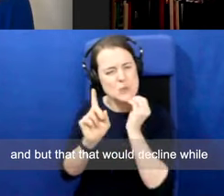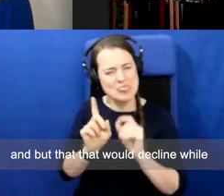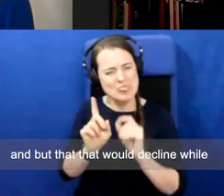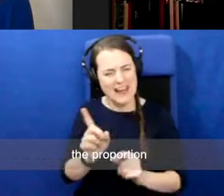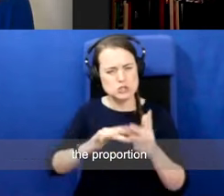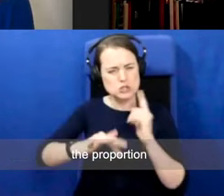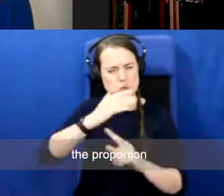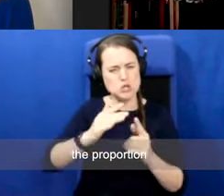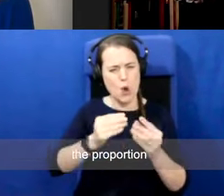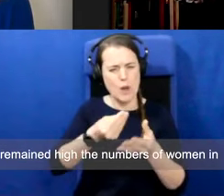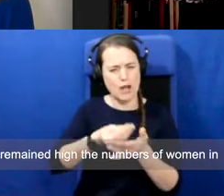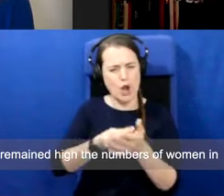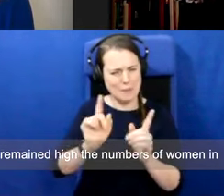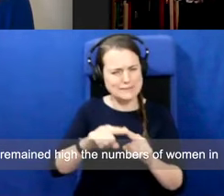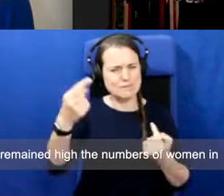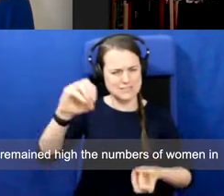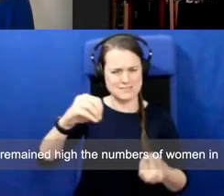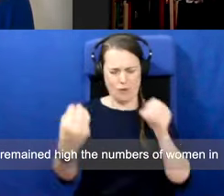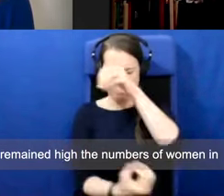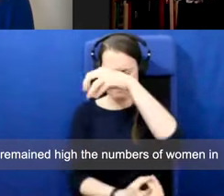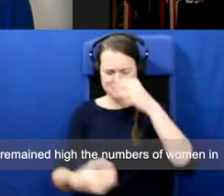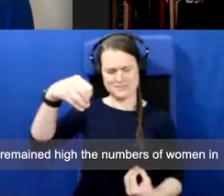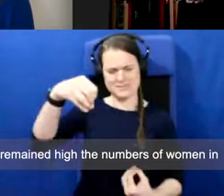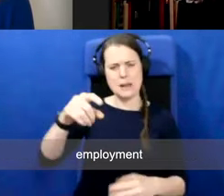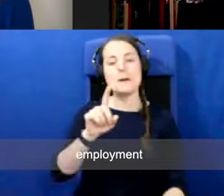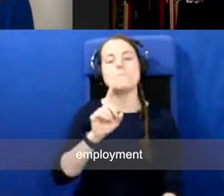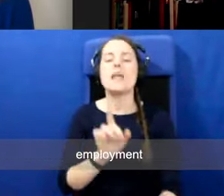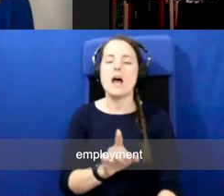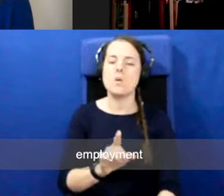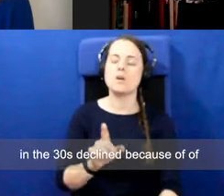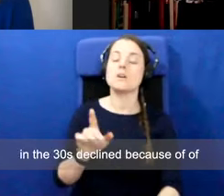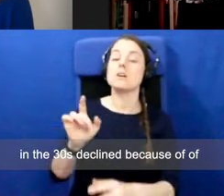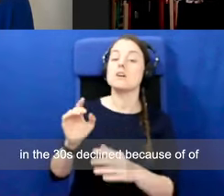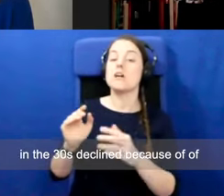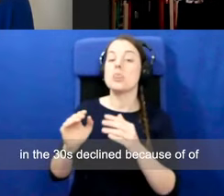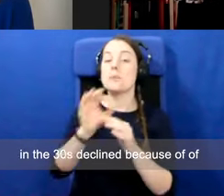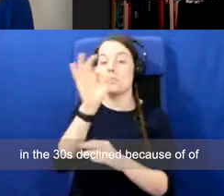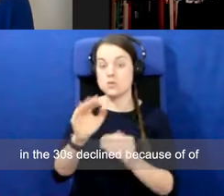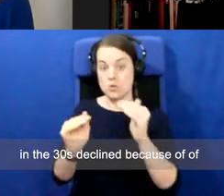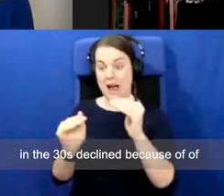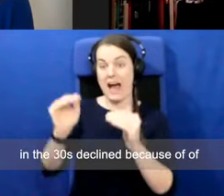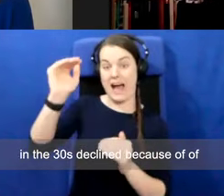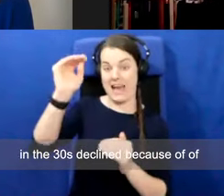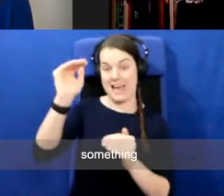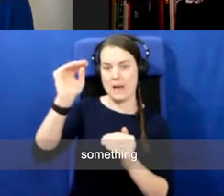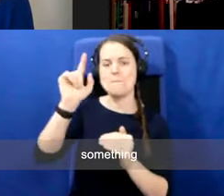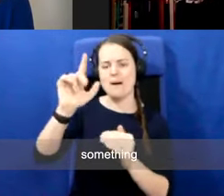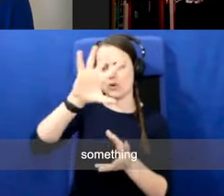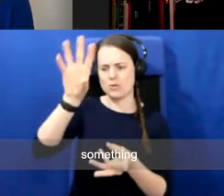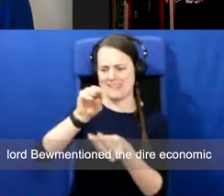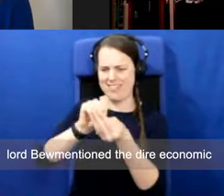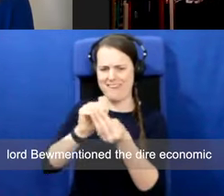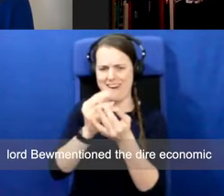And, but that, that would decline while the proportion remained high, the numbers of women in employment in the thirties declined